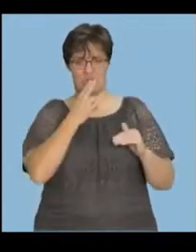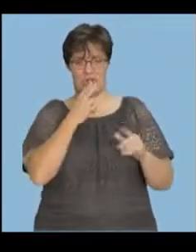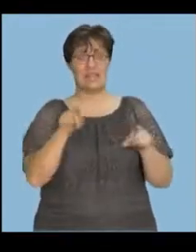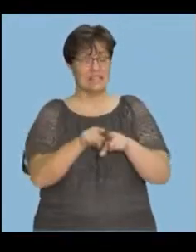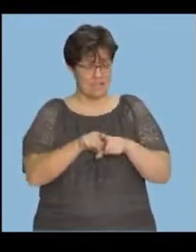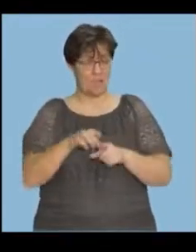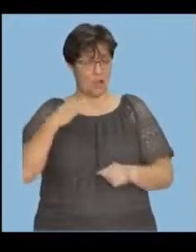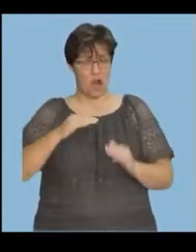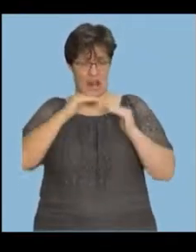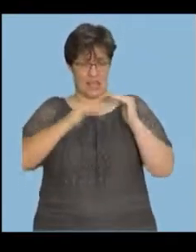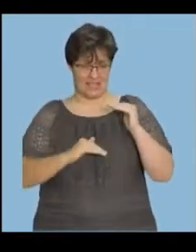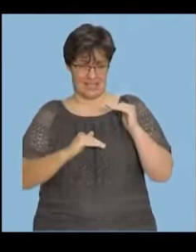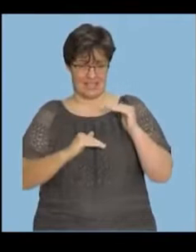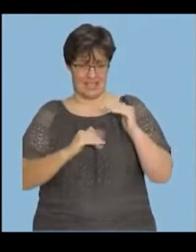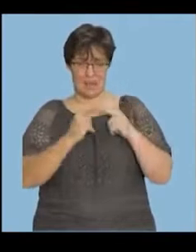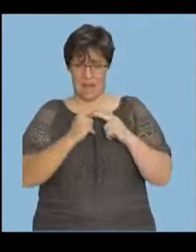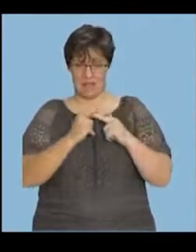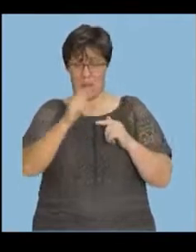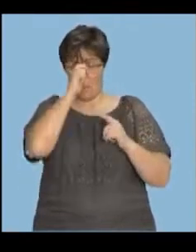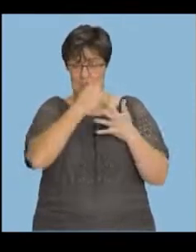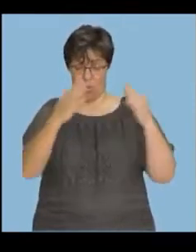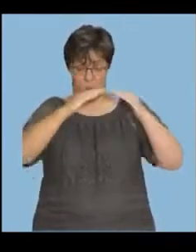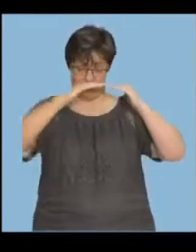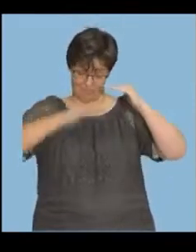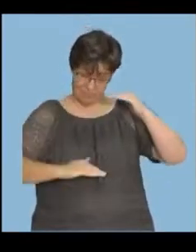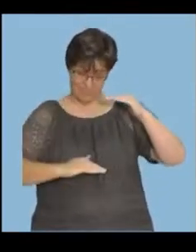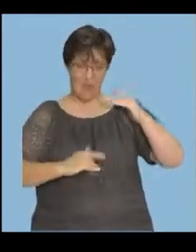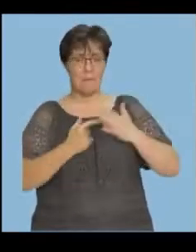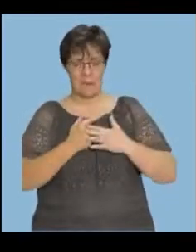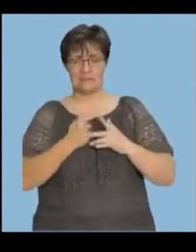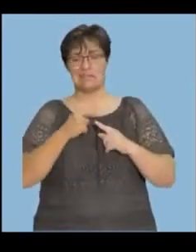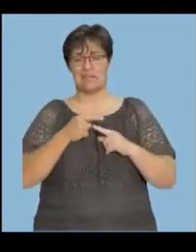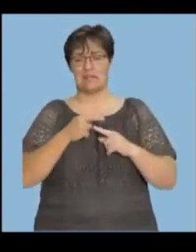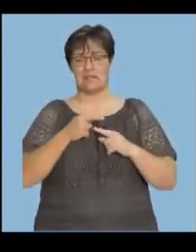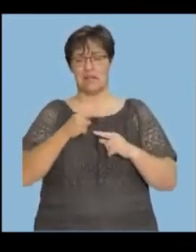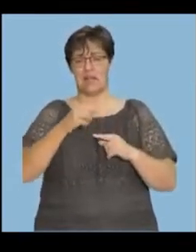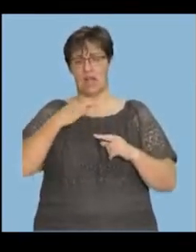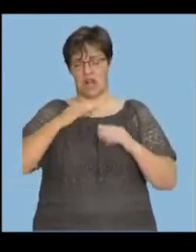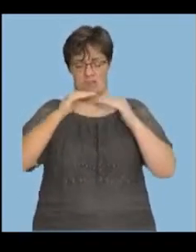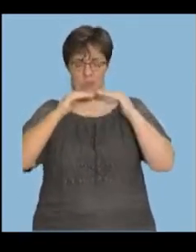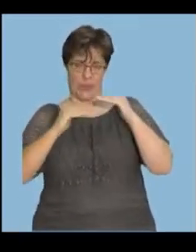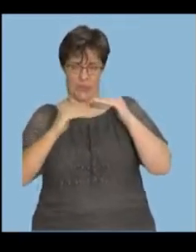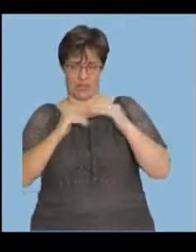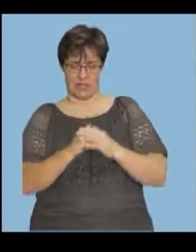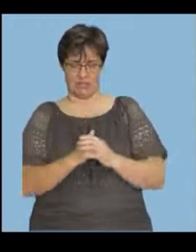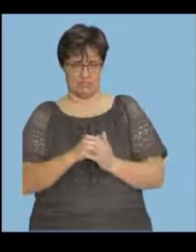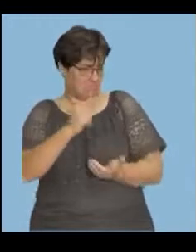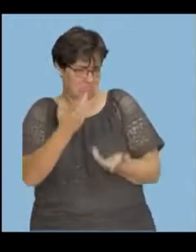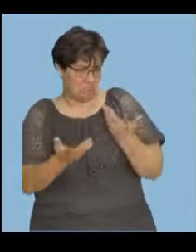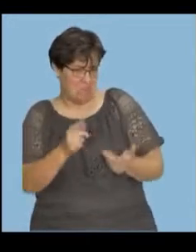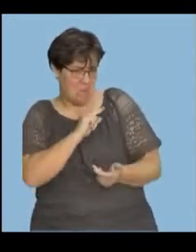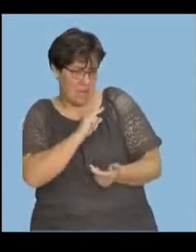girls decreased, but slightly, where boys really increased at a higher rate. What might be the reason?